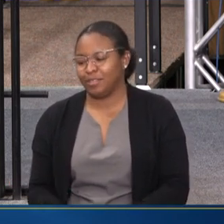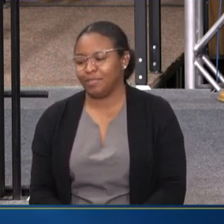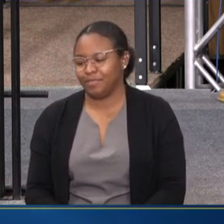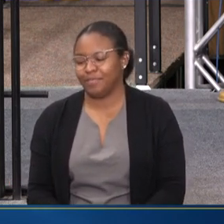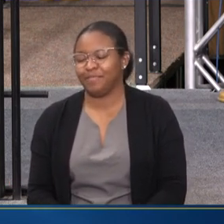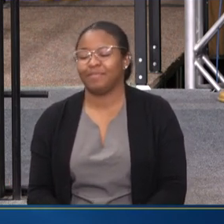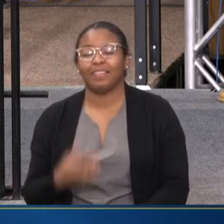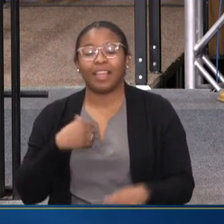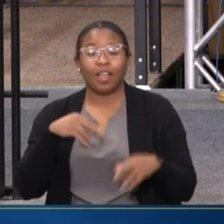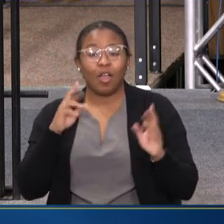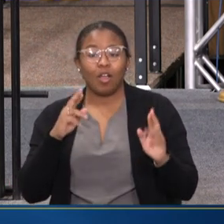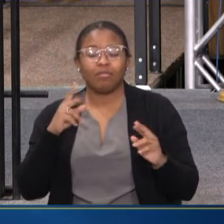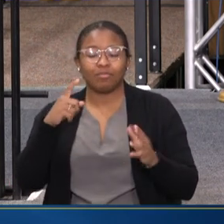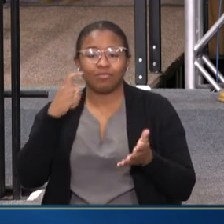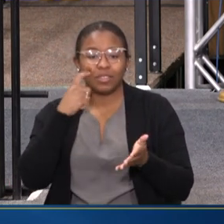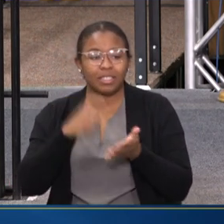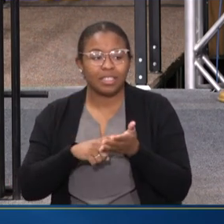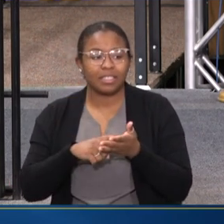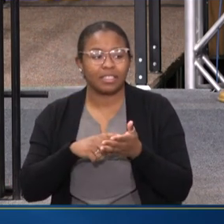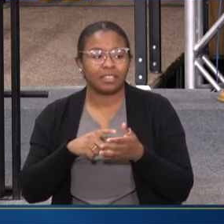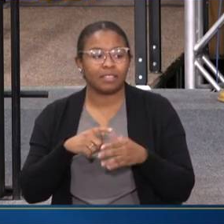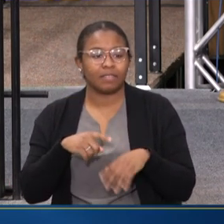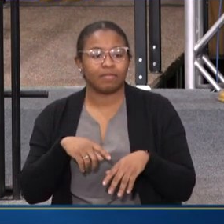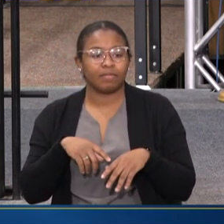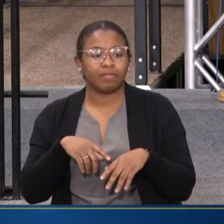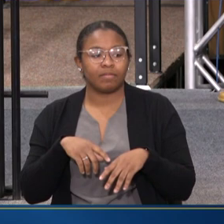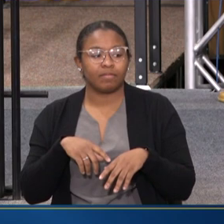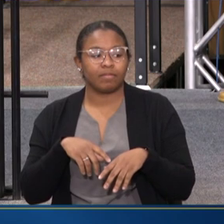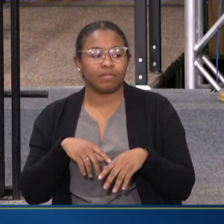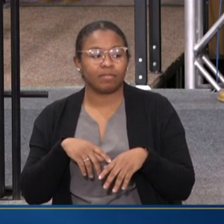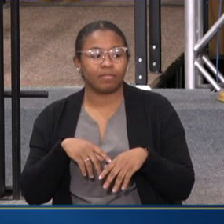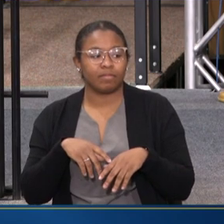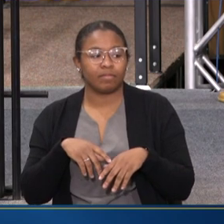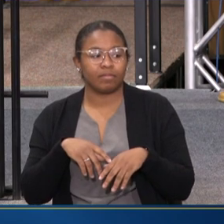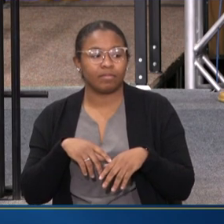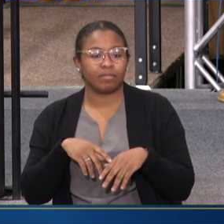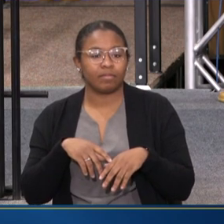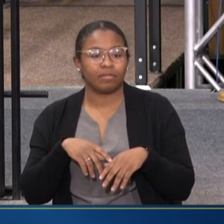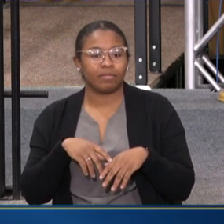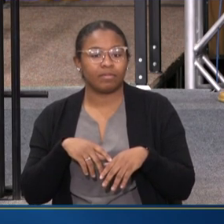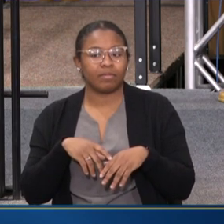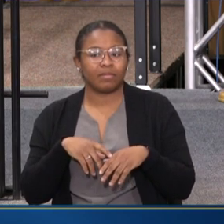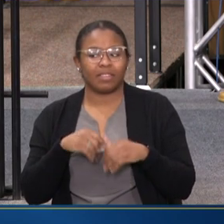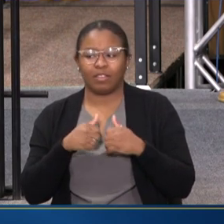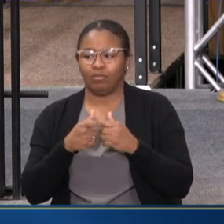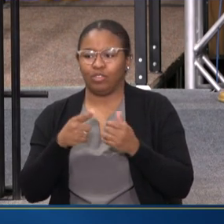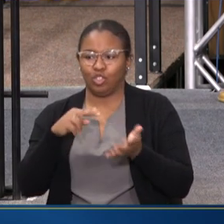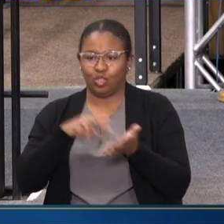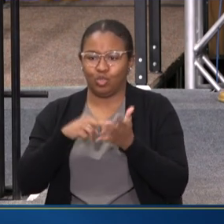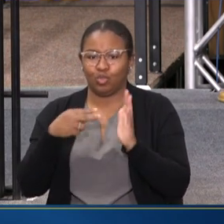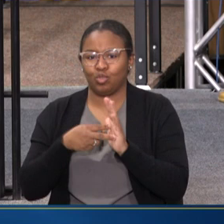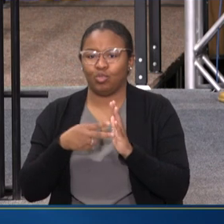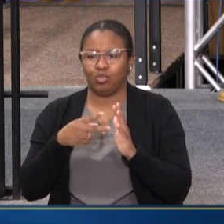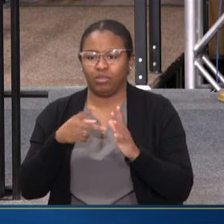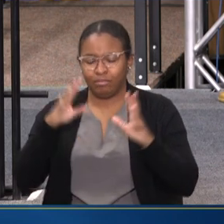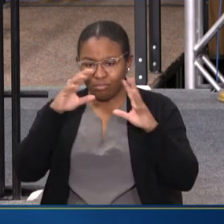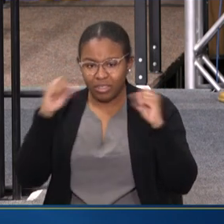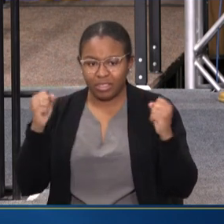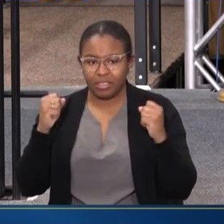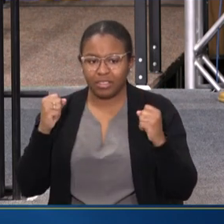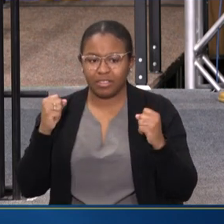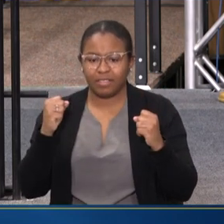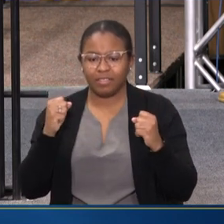HOW INTENTIONAL THE PRESIDENT IS IN SAYING,